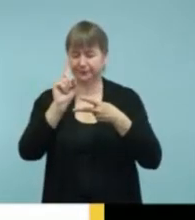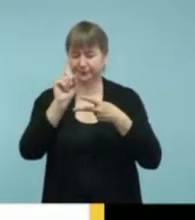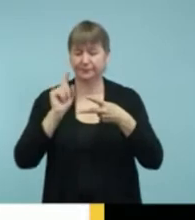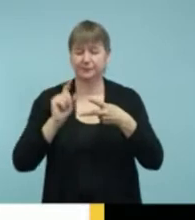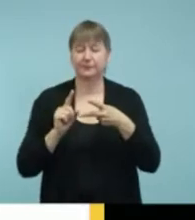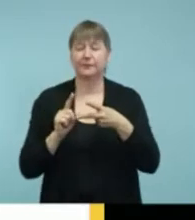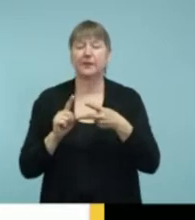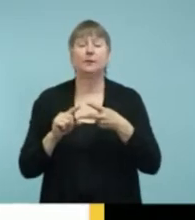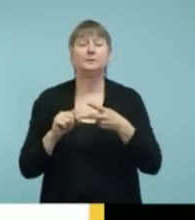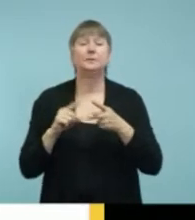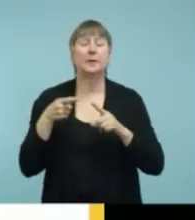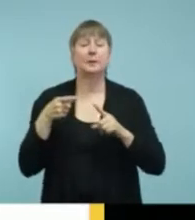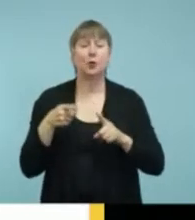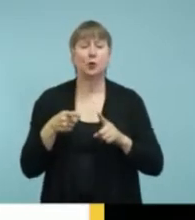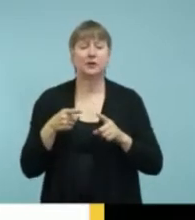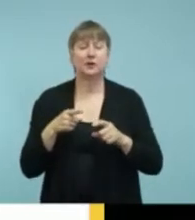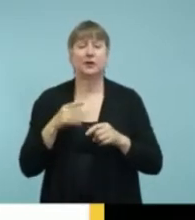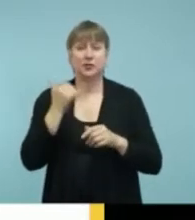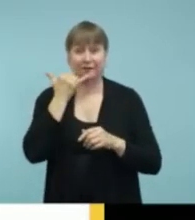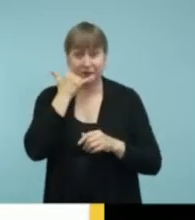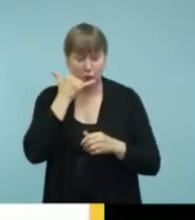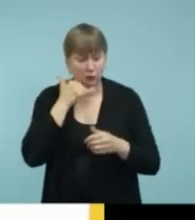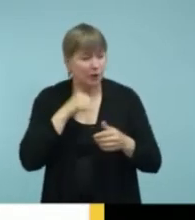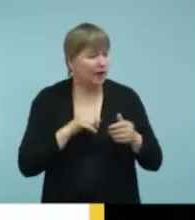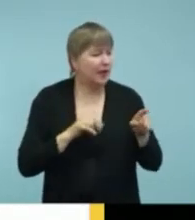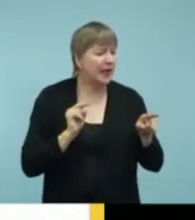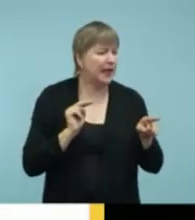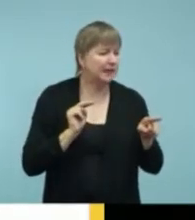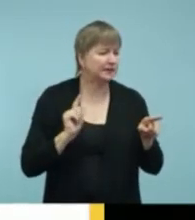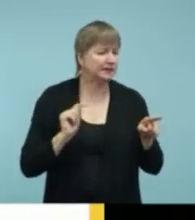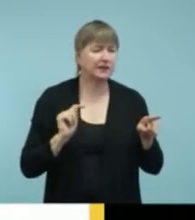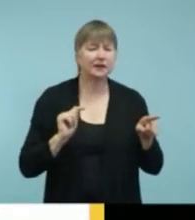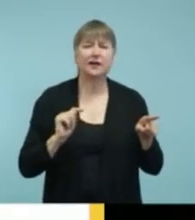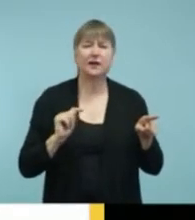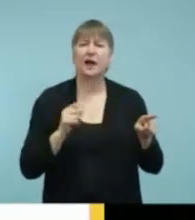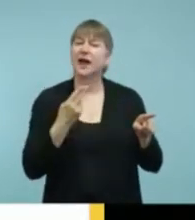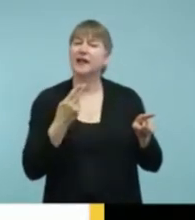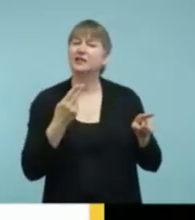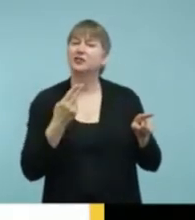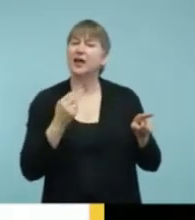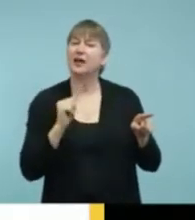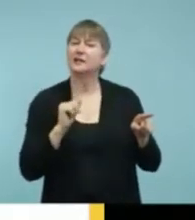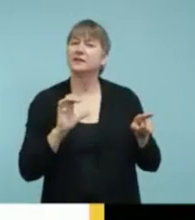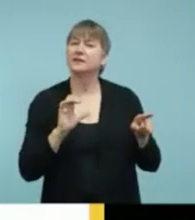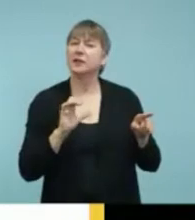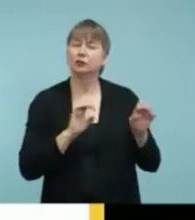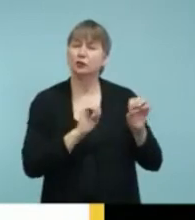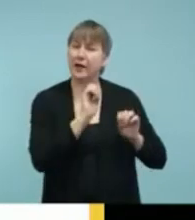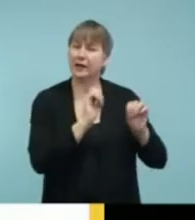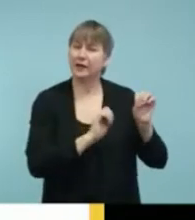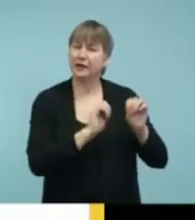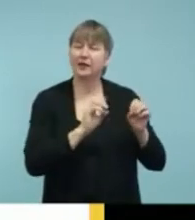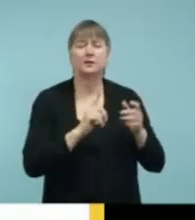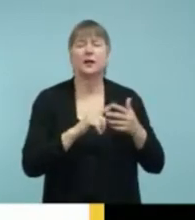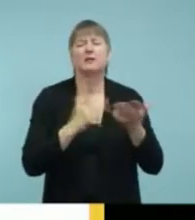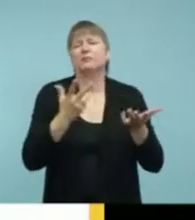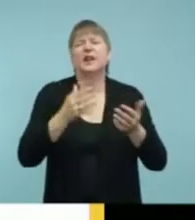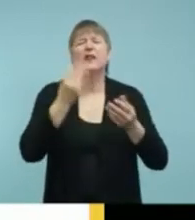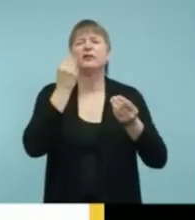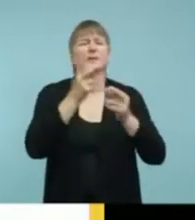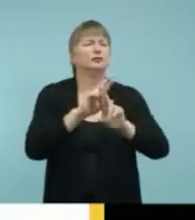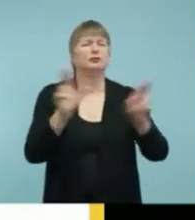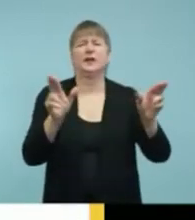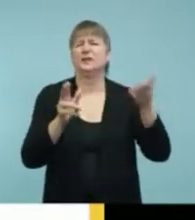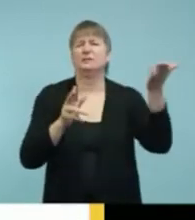But you will find out, you know, how, what your HAC rating for your phone is by either looking it up online, or